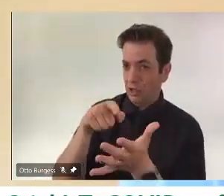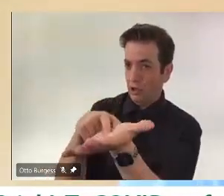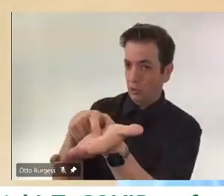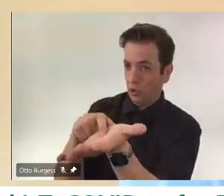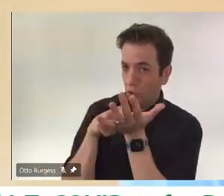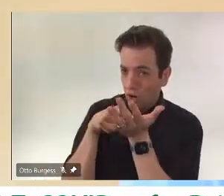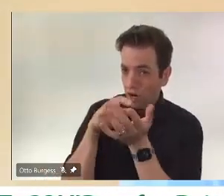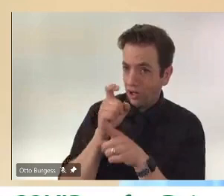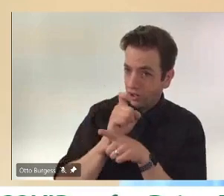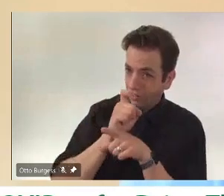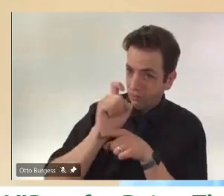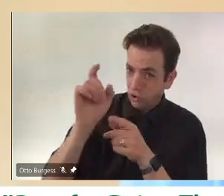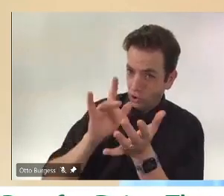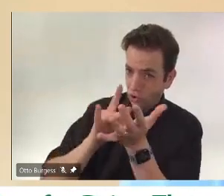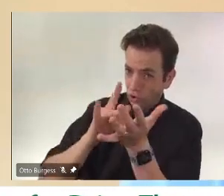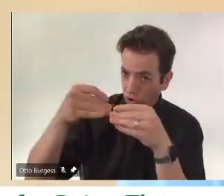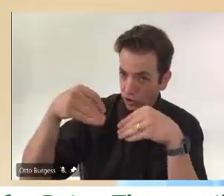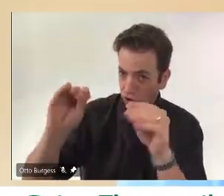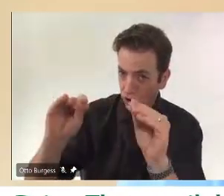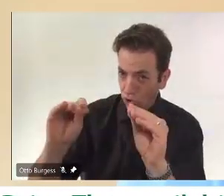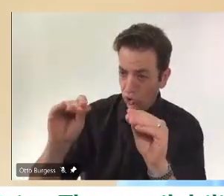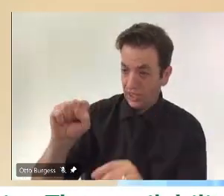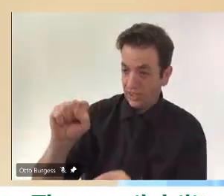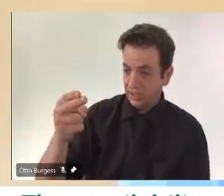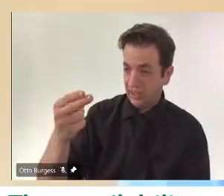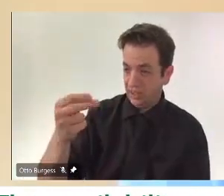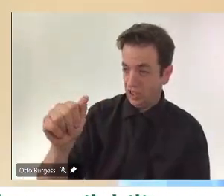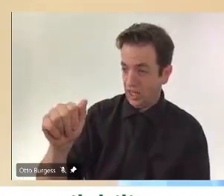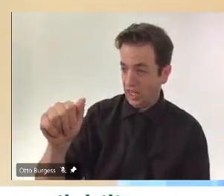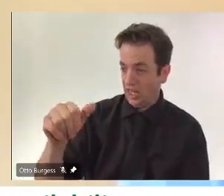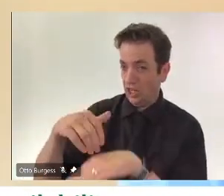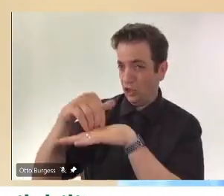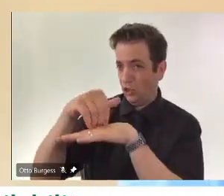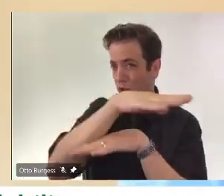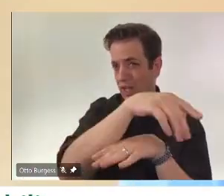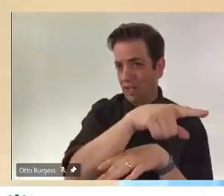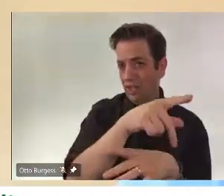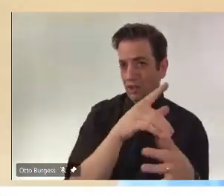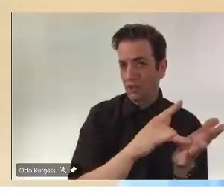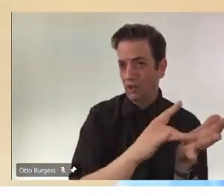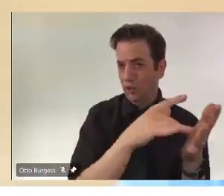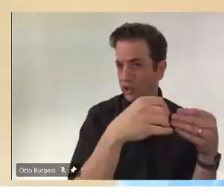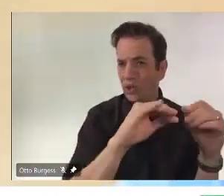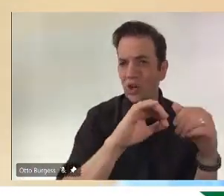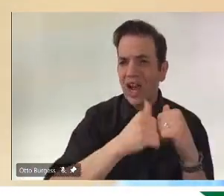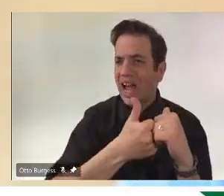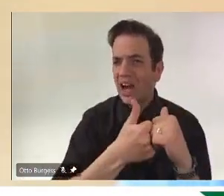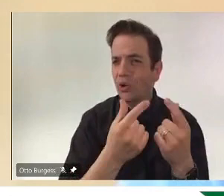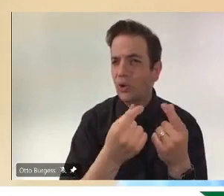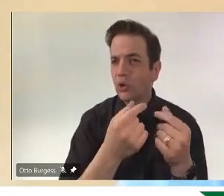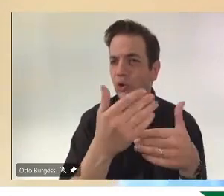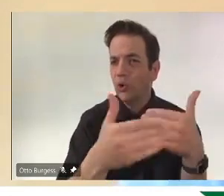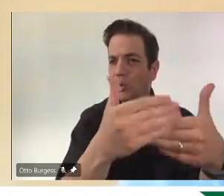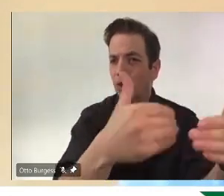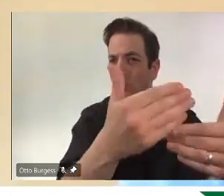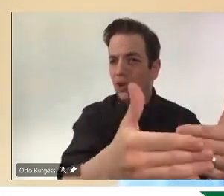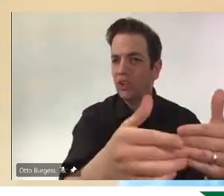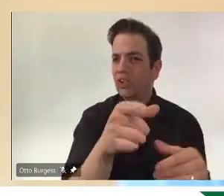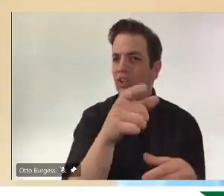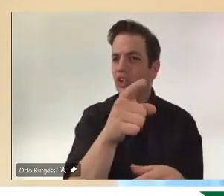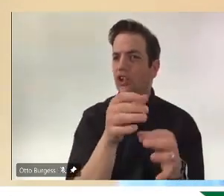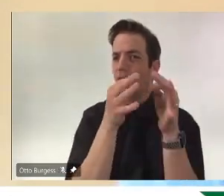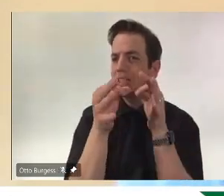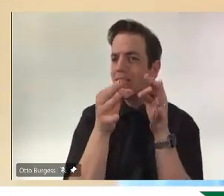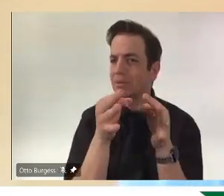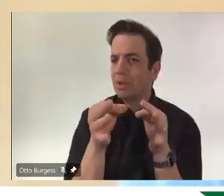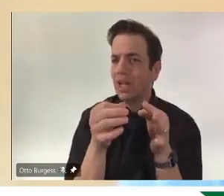be directing them to a pharmacy? How will that work? Can you give people a little bit of a game plan as to what to do when that time